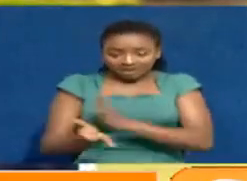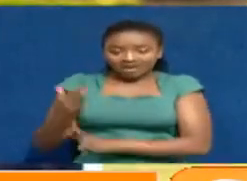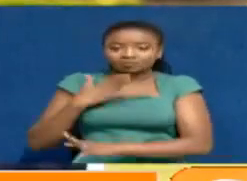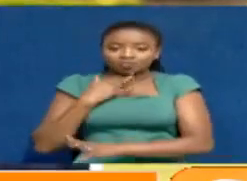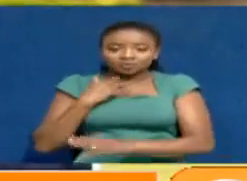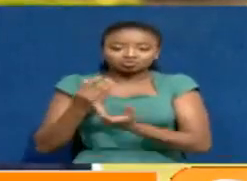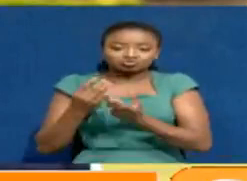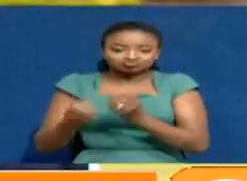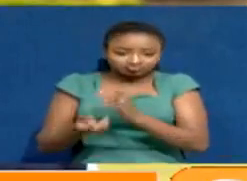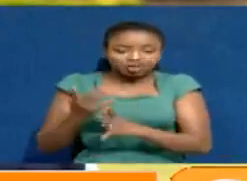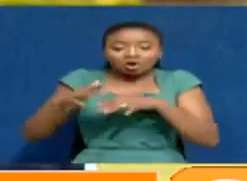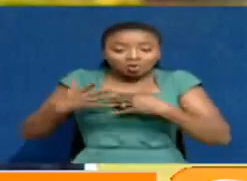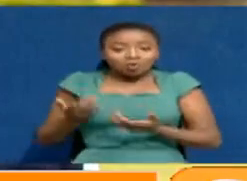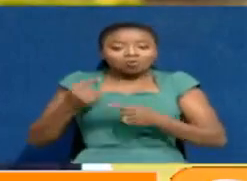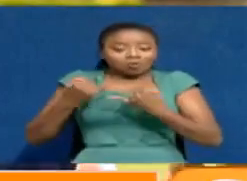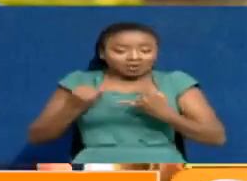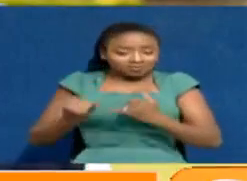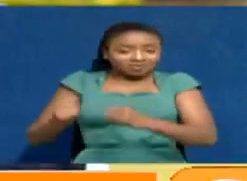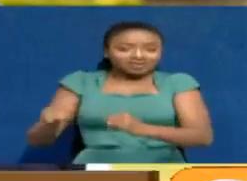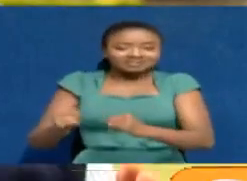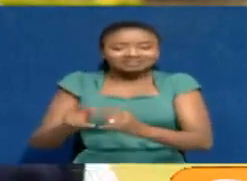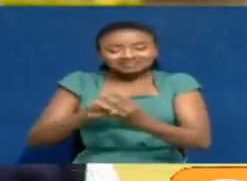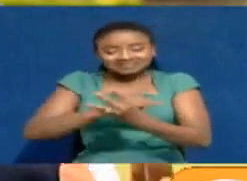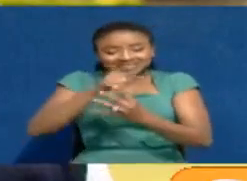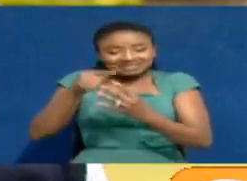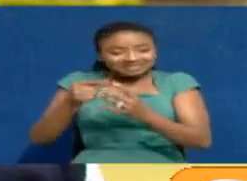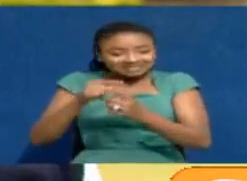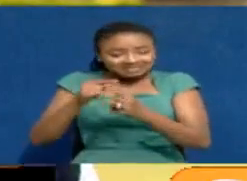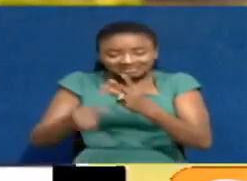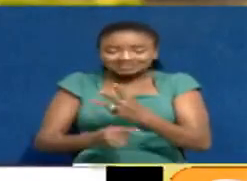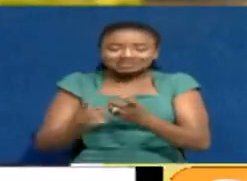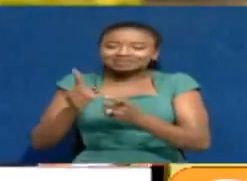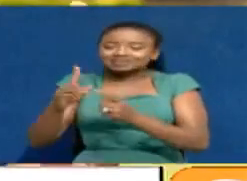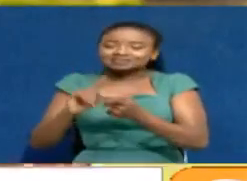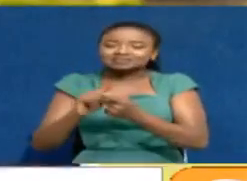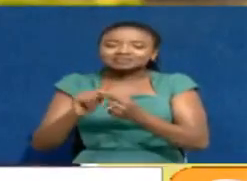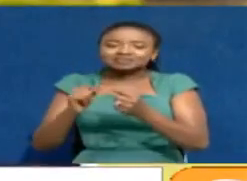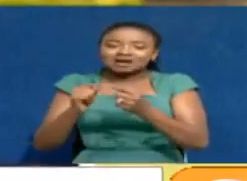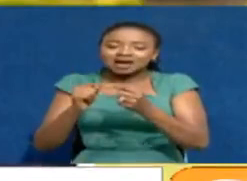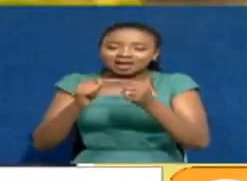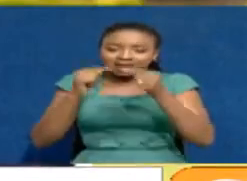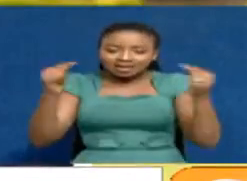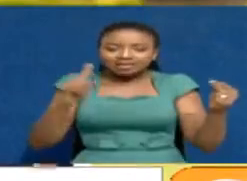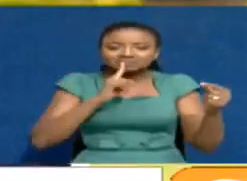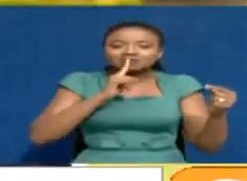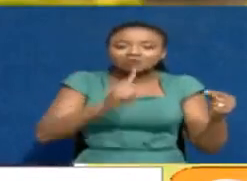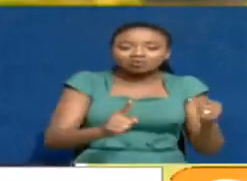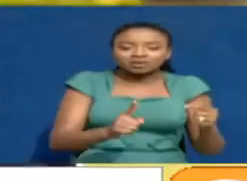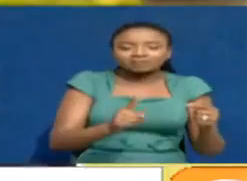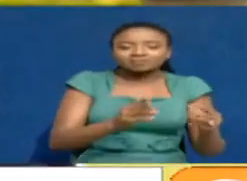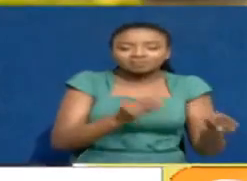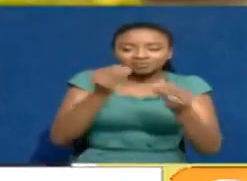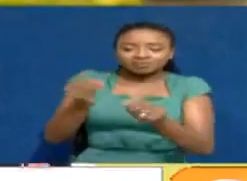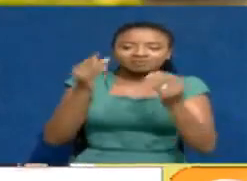ongoing, is actually going against conservatory orders that were